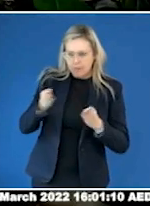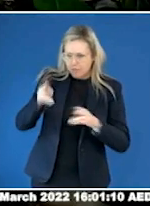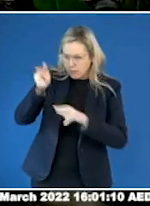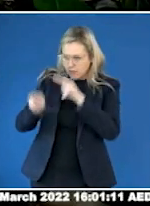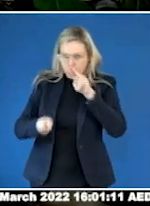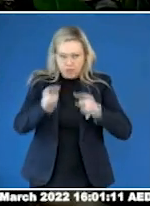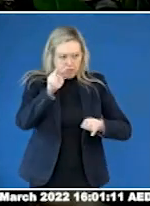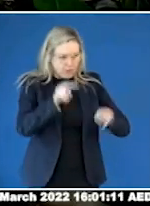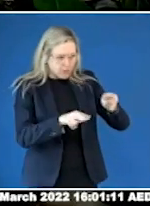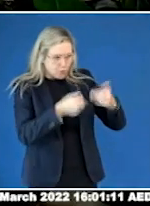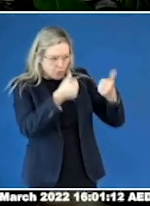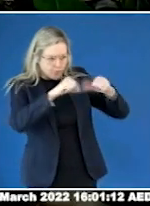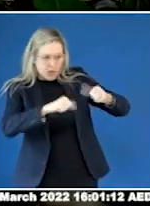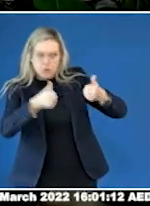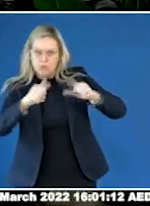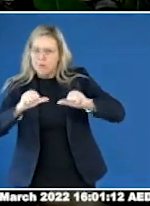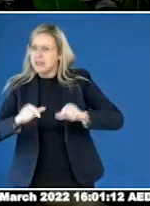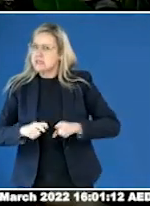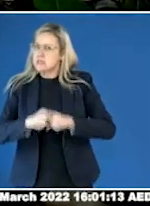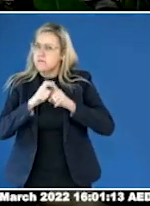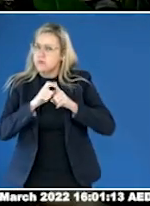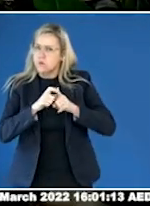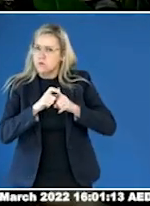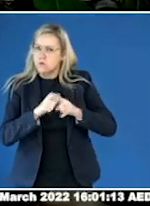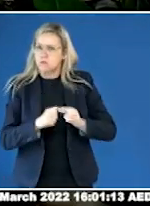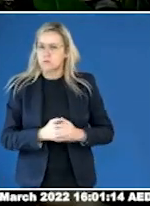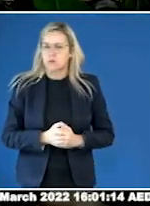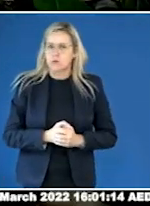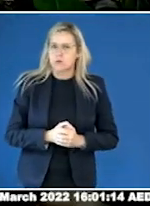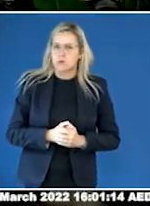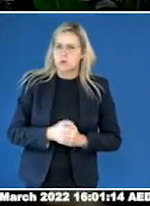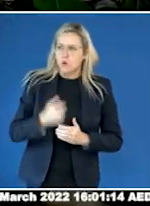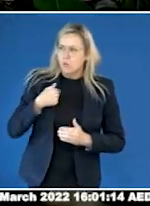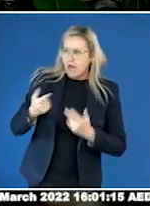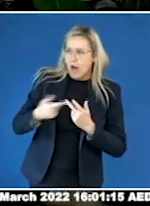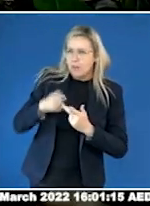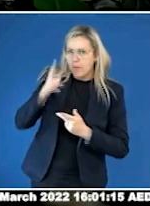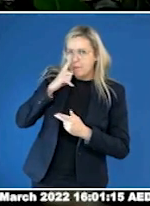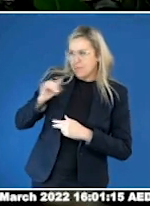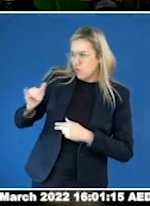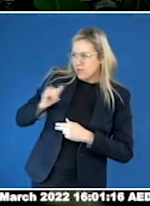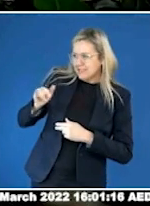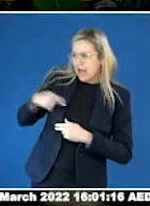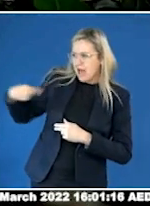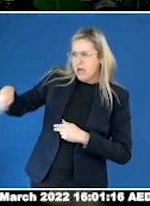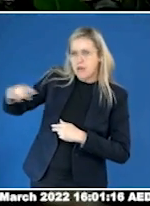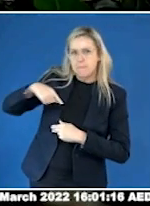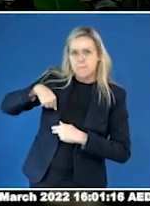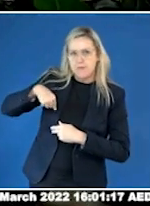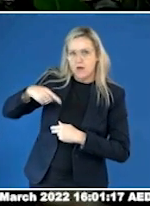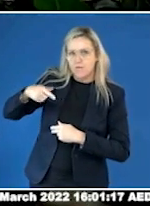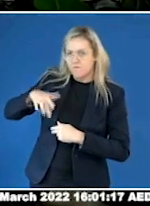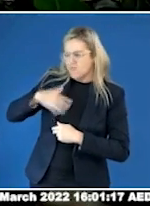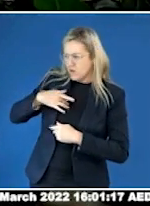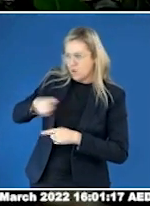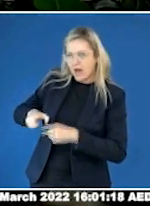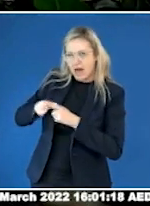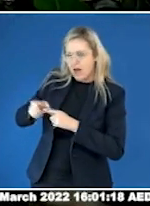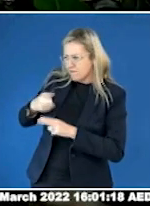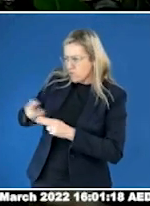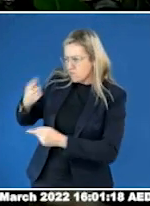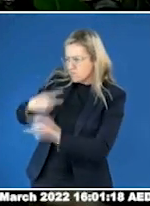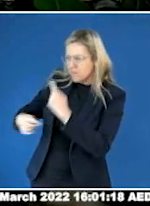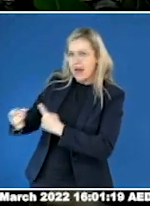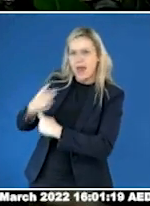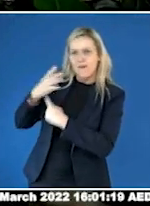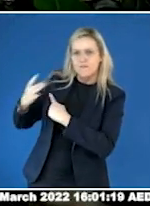We have limited access to peers, so getting advice is hard. When reporting, it can be difficult